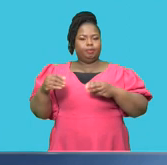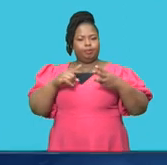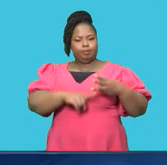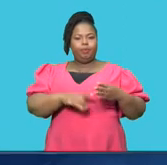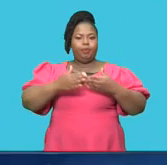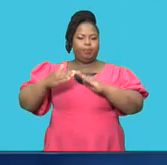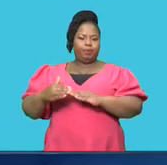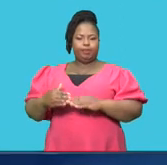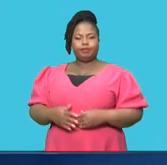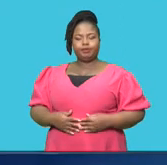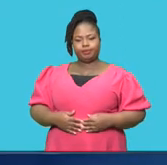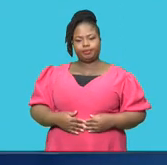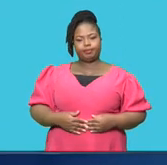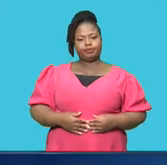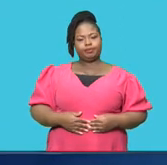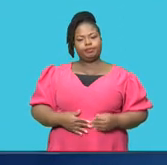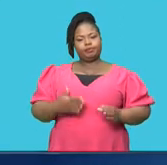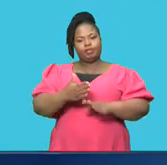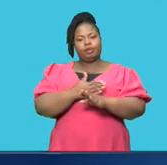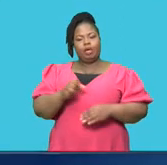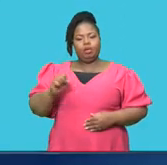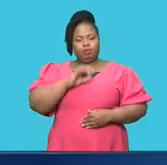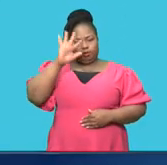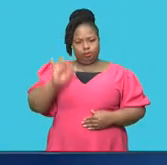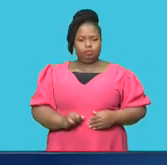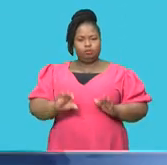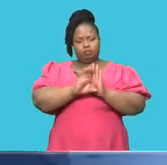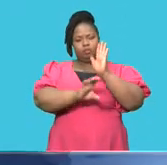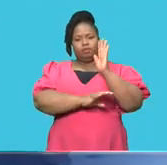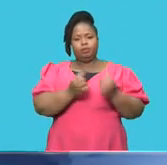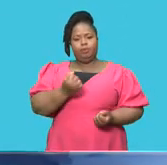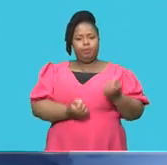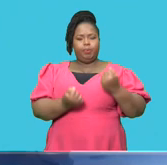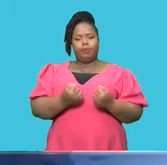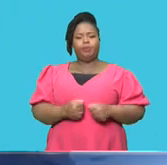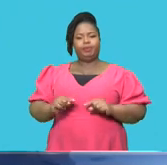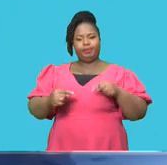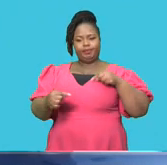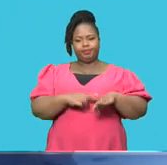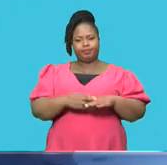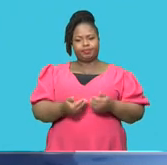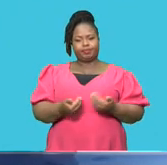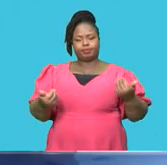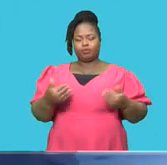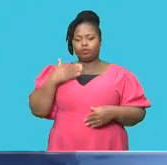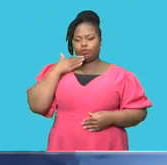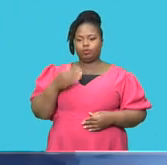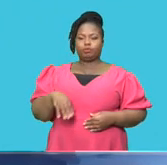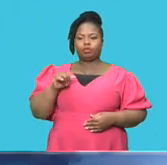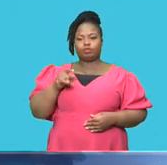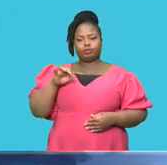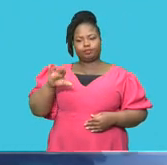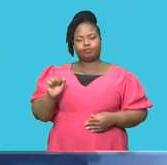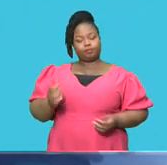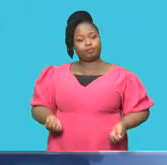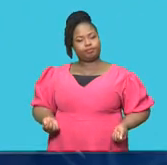community. Renowned former South African constitutional court justice and anti-apartheid activist, Justice L.B. Sanchez,